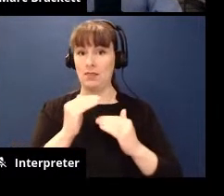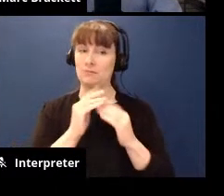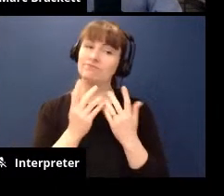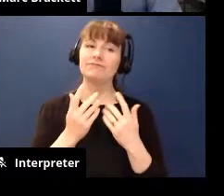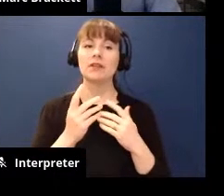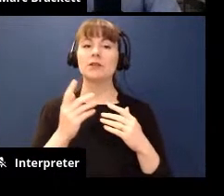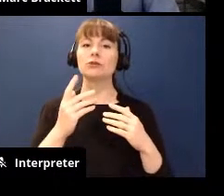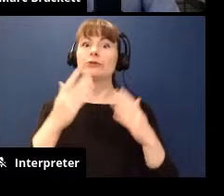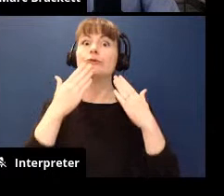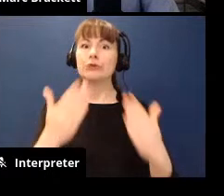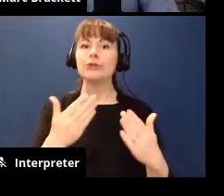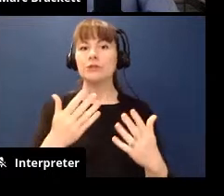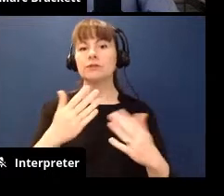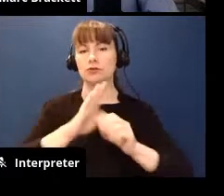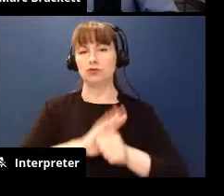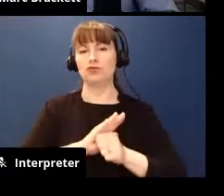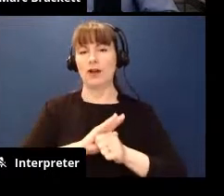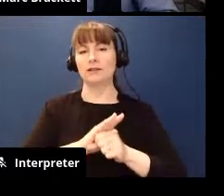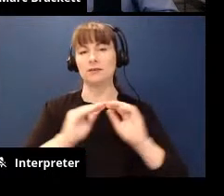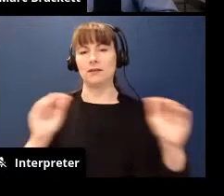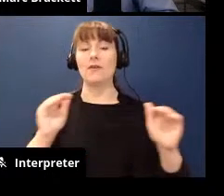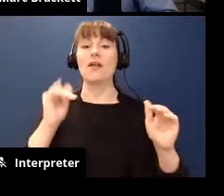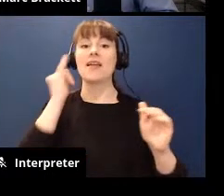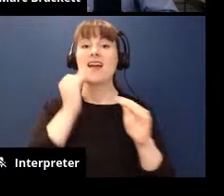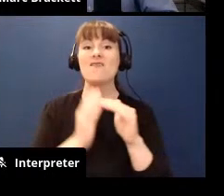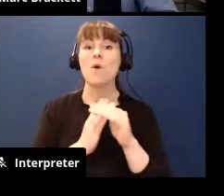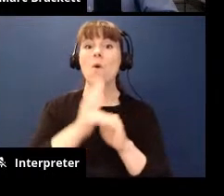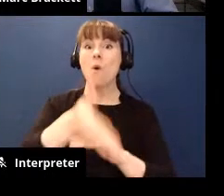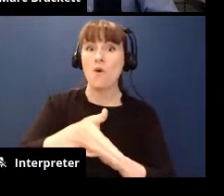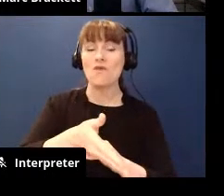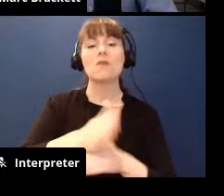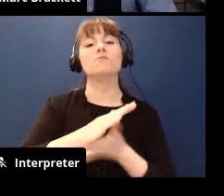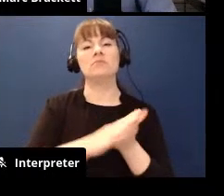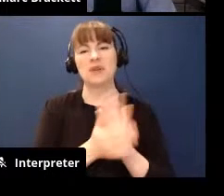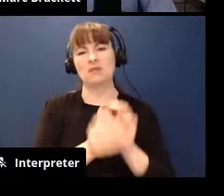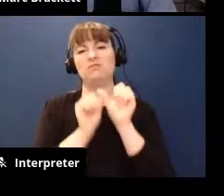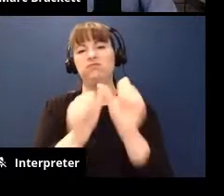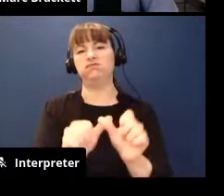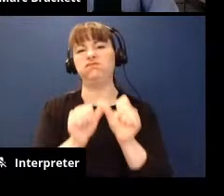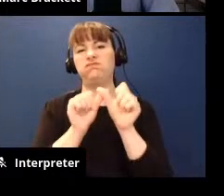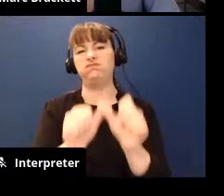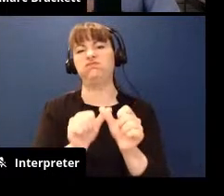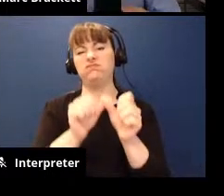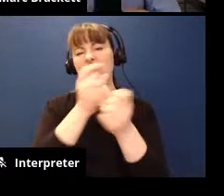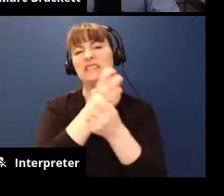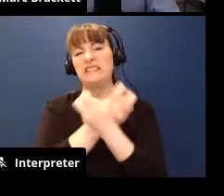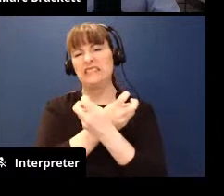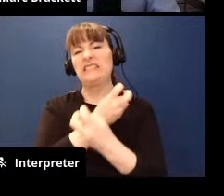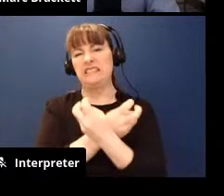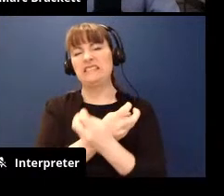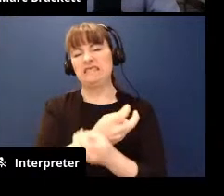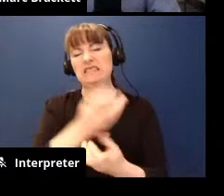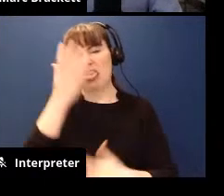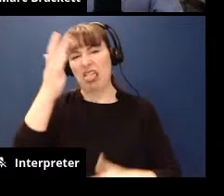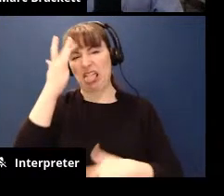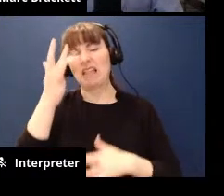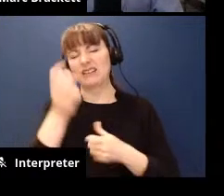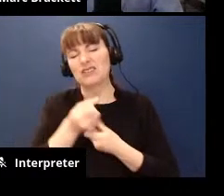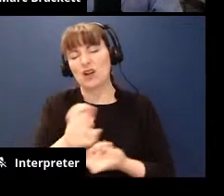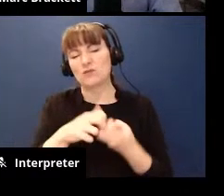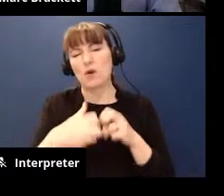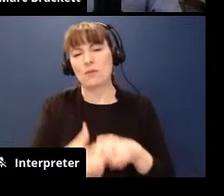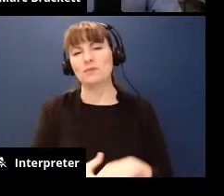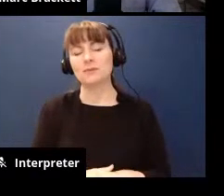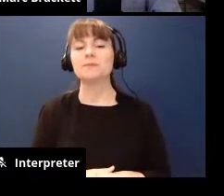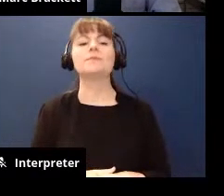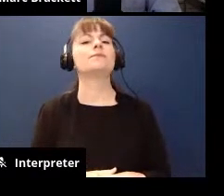and when it's when it goes over then it becomes chronic and toxic that's when things go wrong i actually joke all